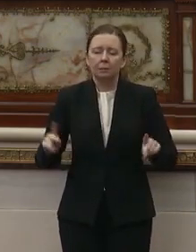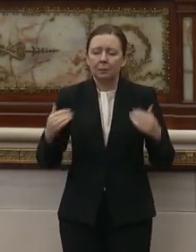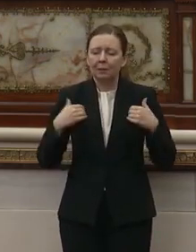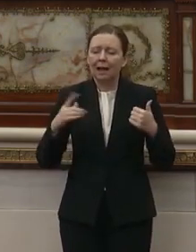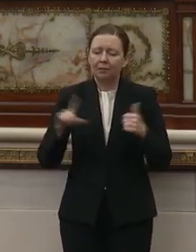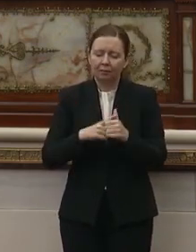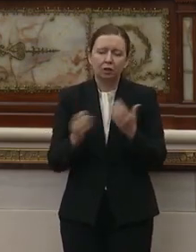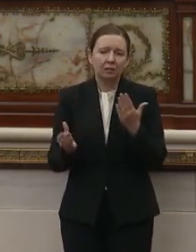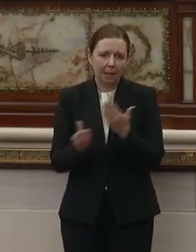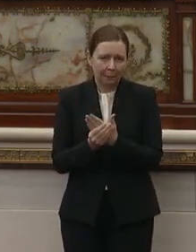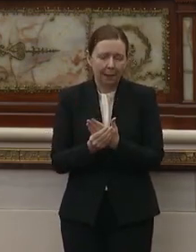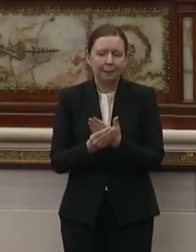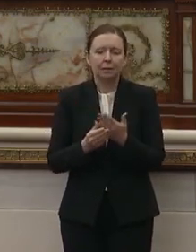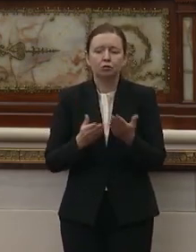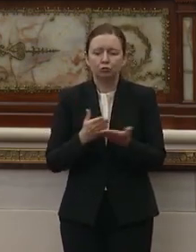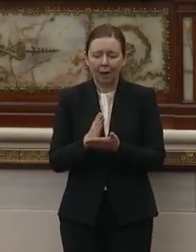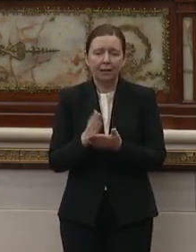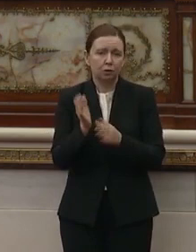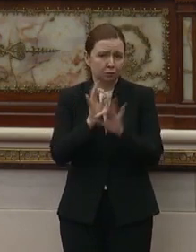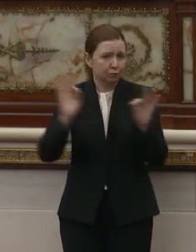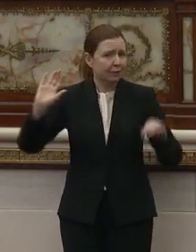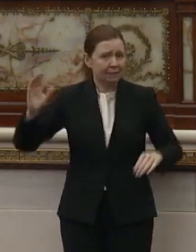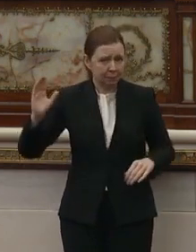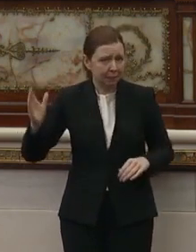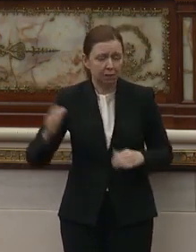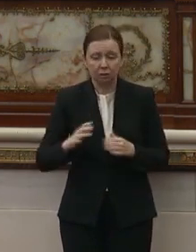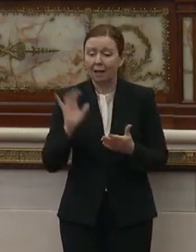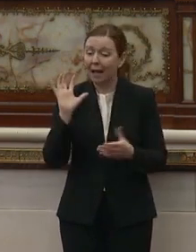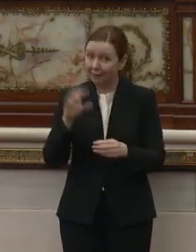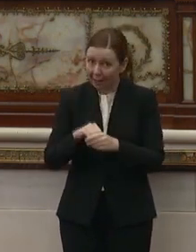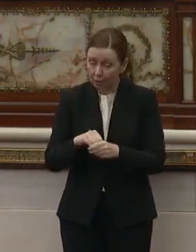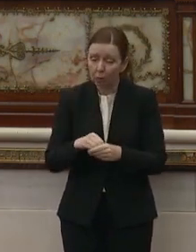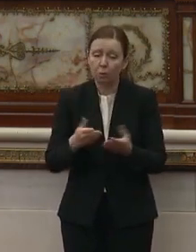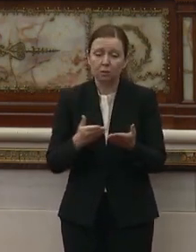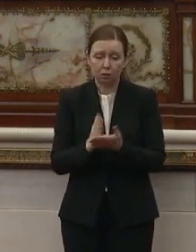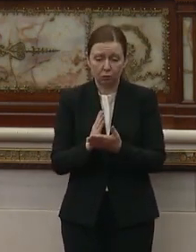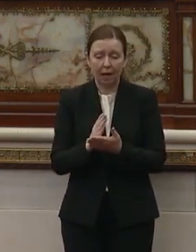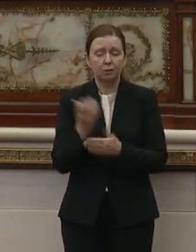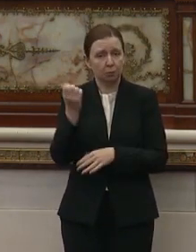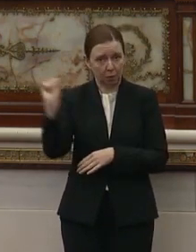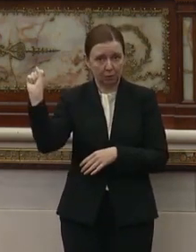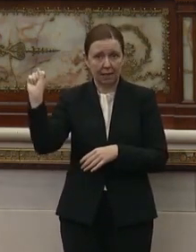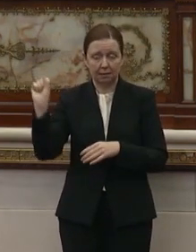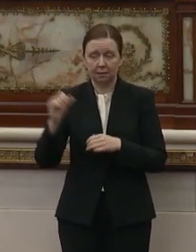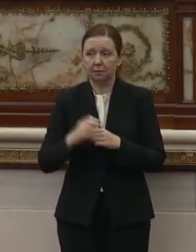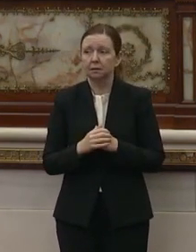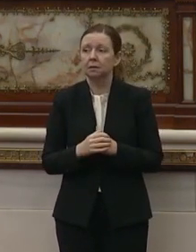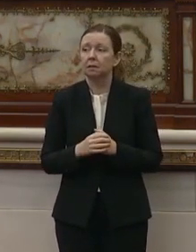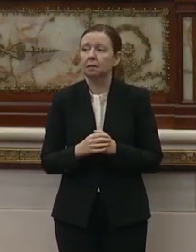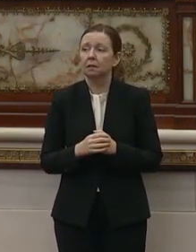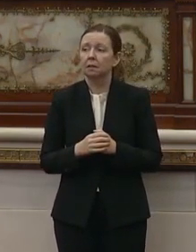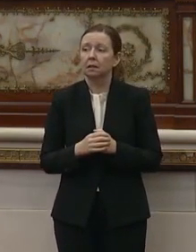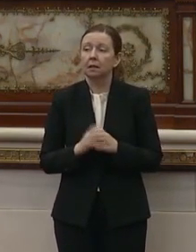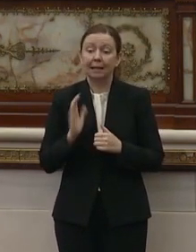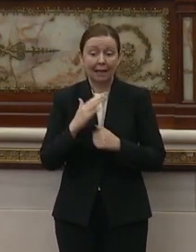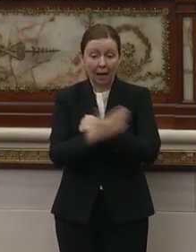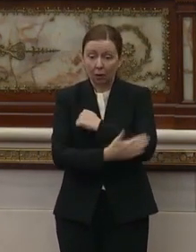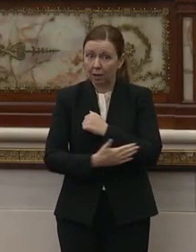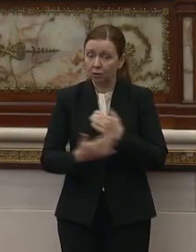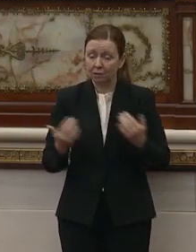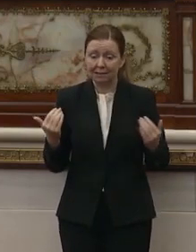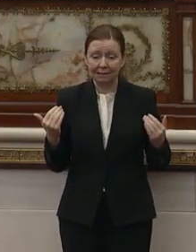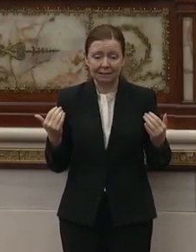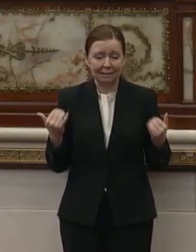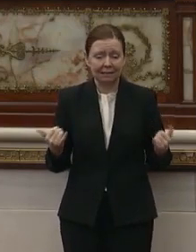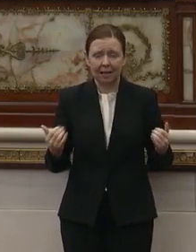first amendment right to free speech, and that includes the right to protest. And in our country today,